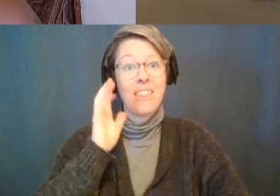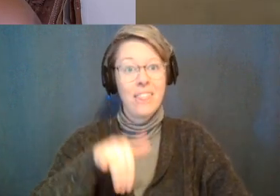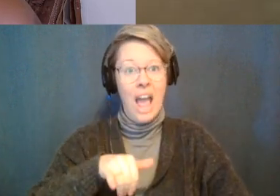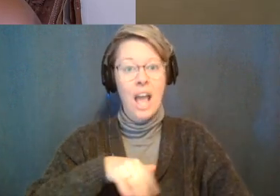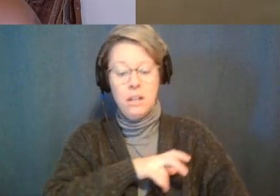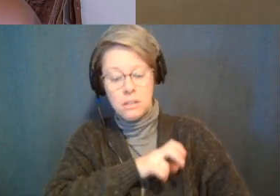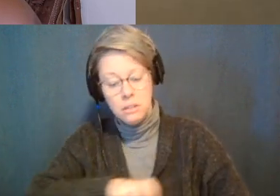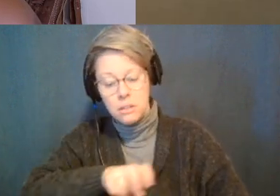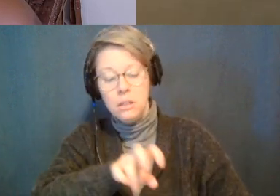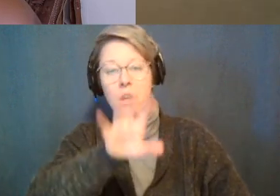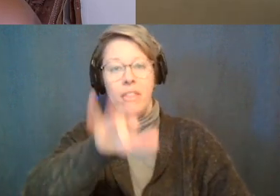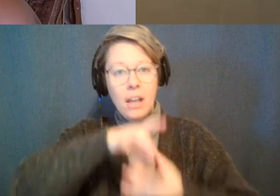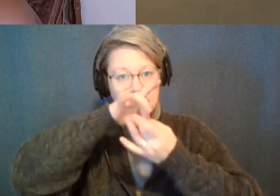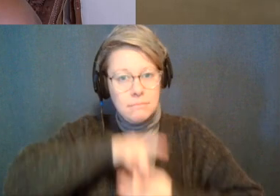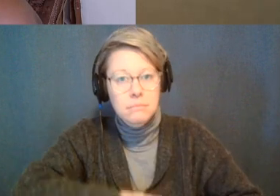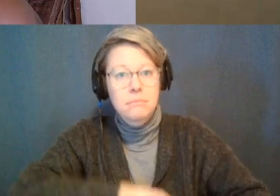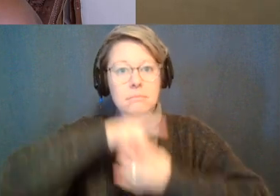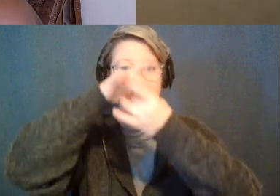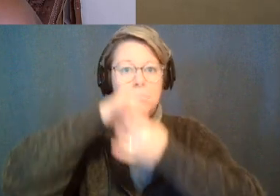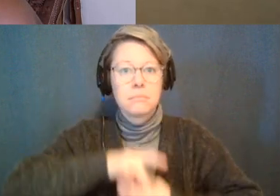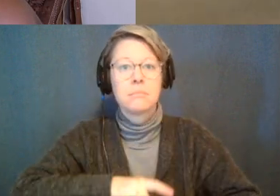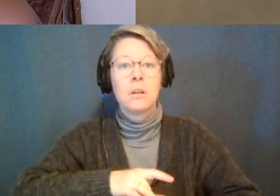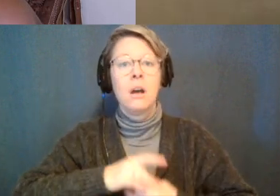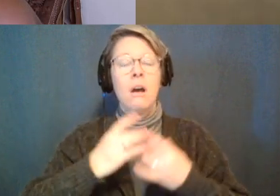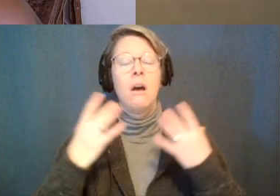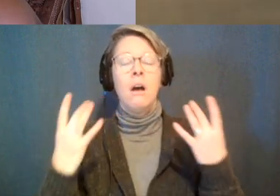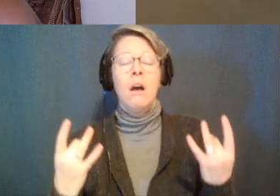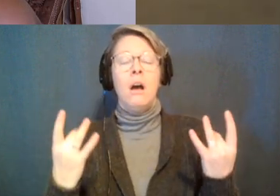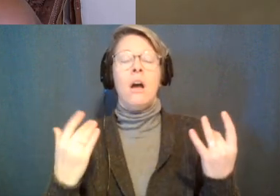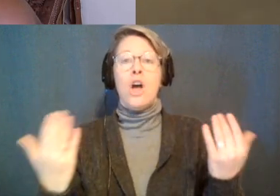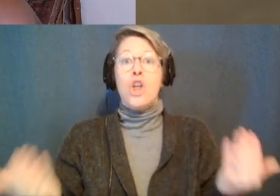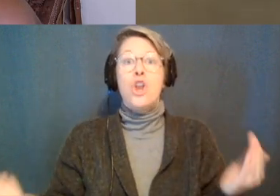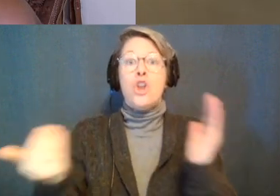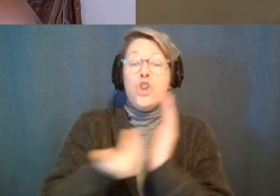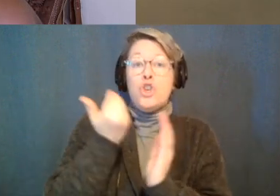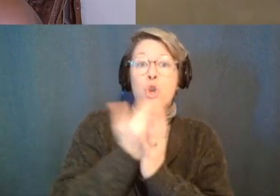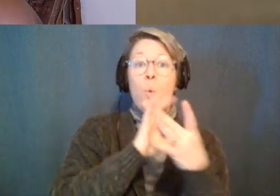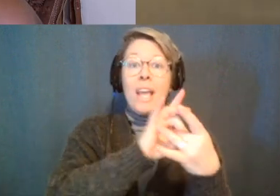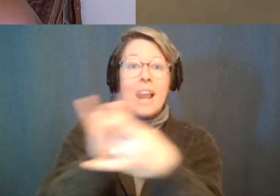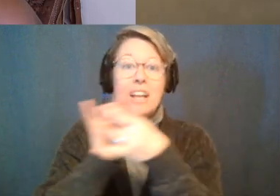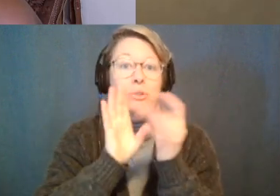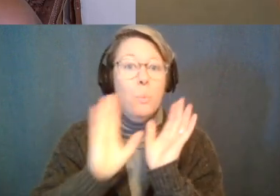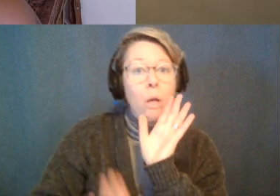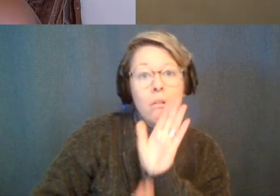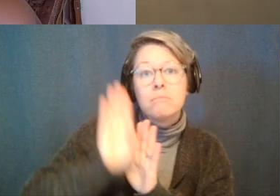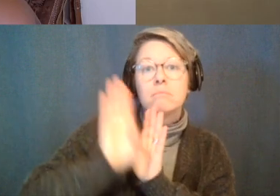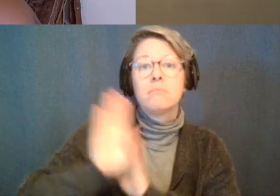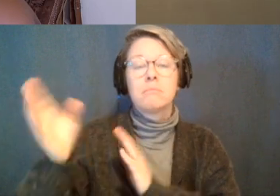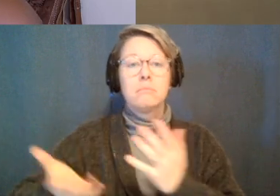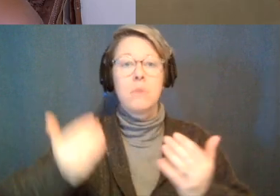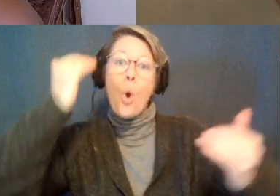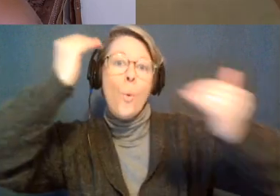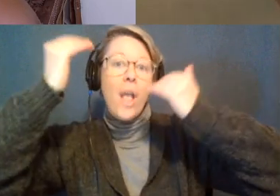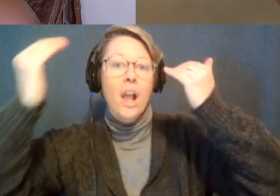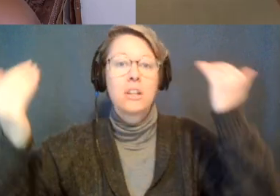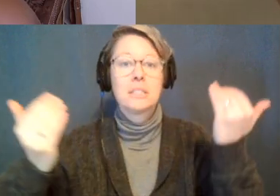and when you're in alignment you actually start reaching new levels of awareness new connections real abundance like there's all these things